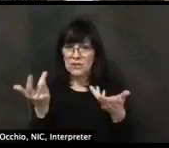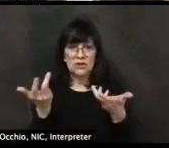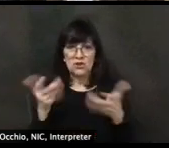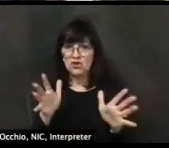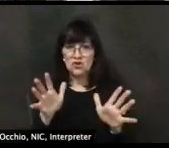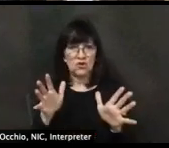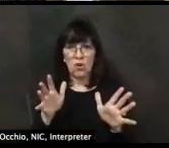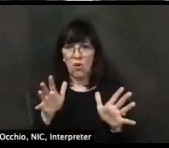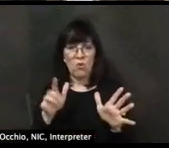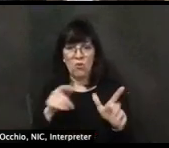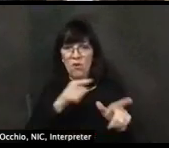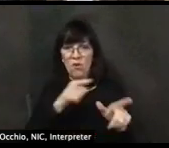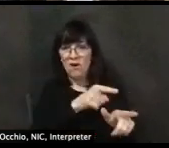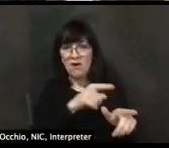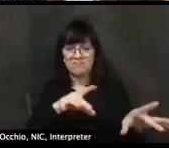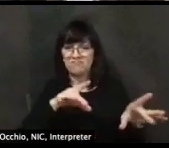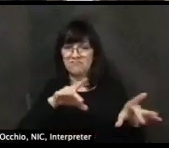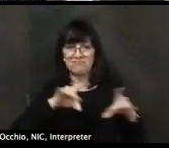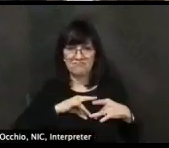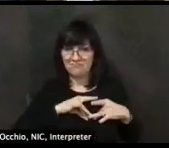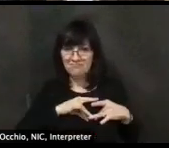kids and young adults.